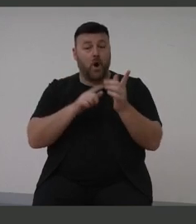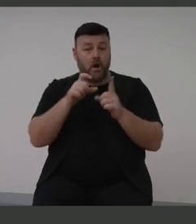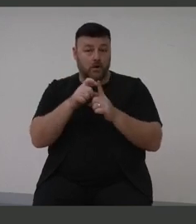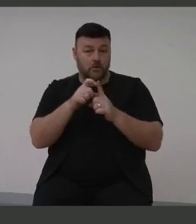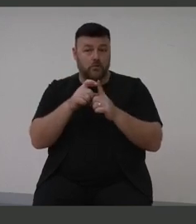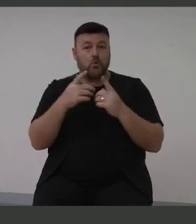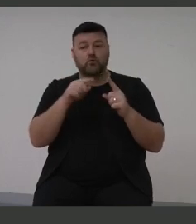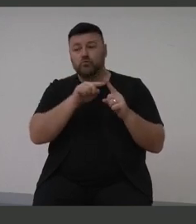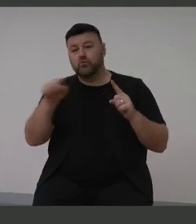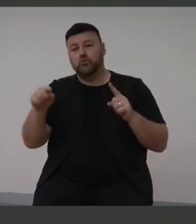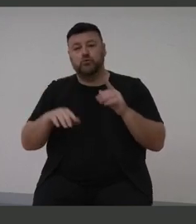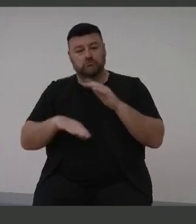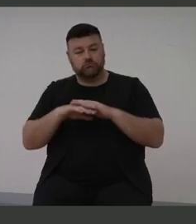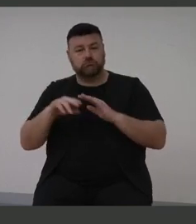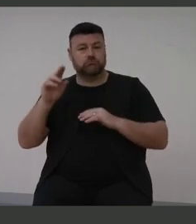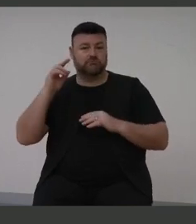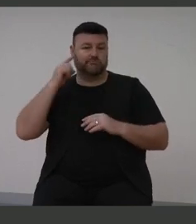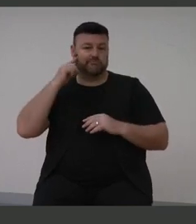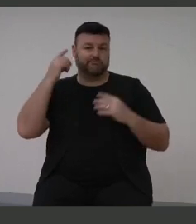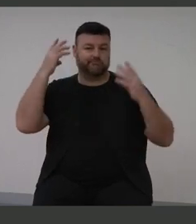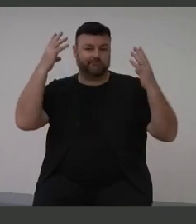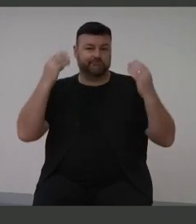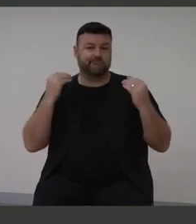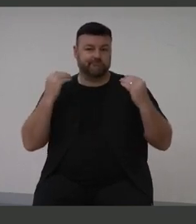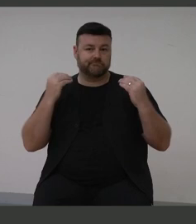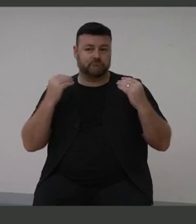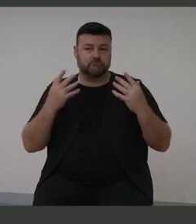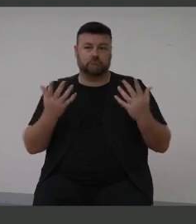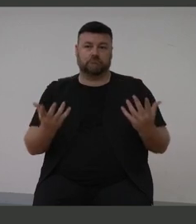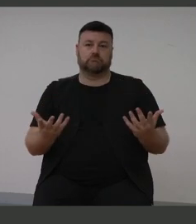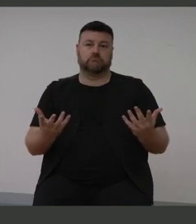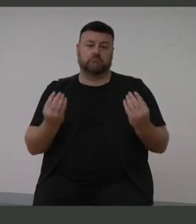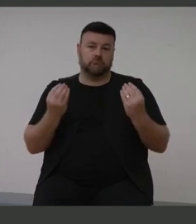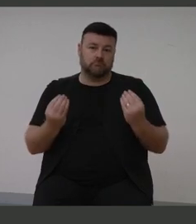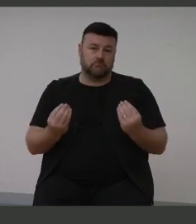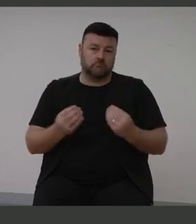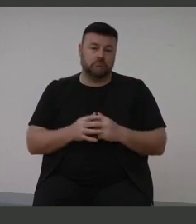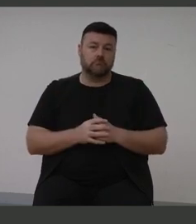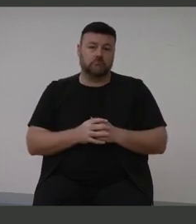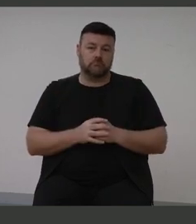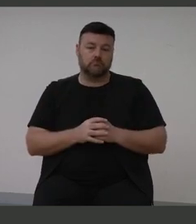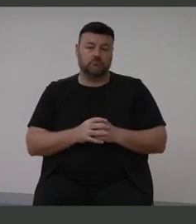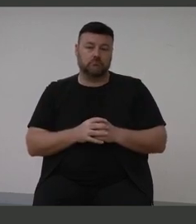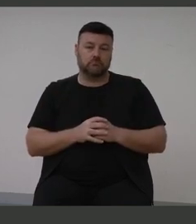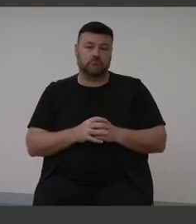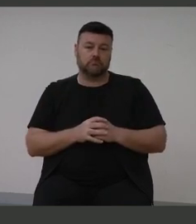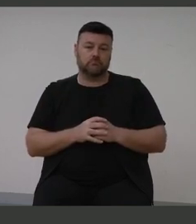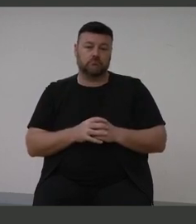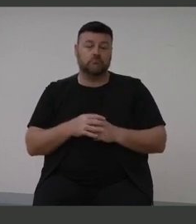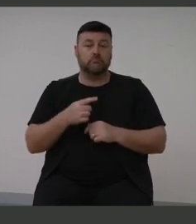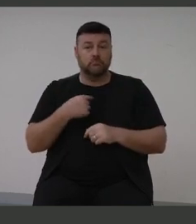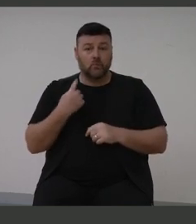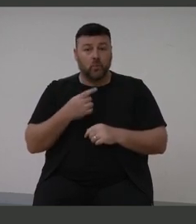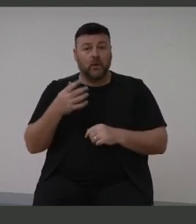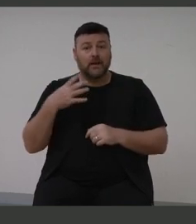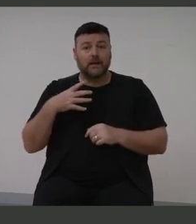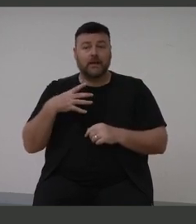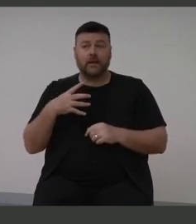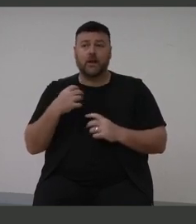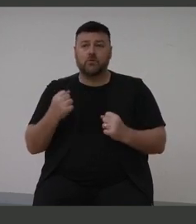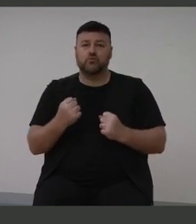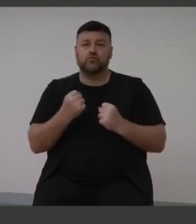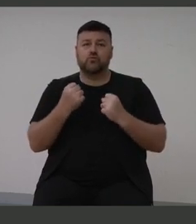challenge. And so that's what probably brought them into the justice system at the very beginning. We need a really strong